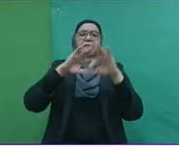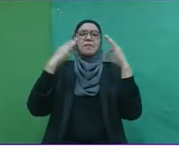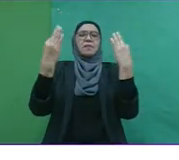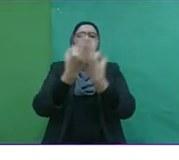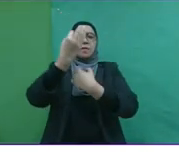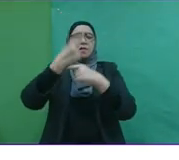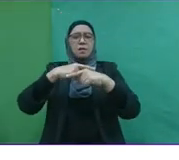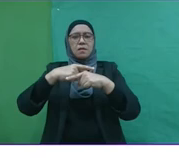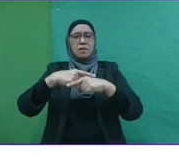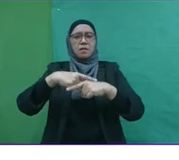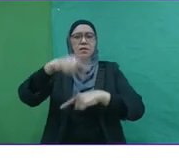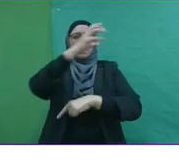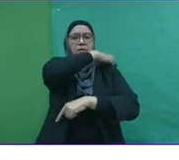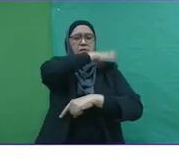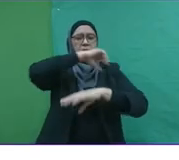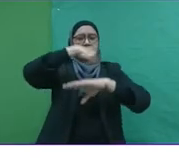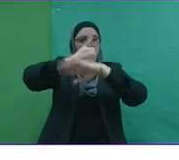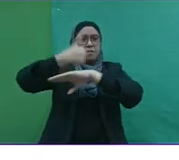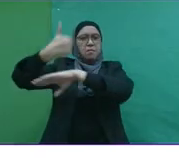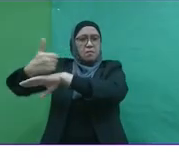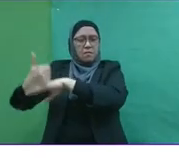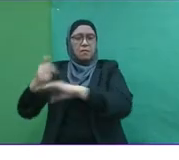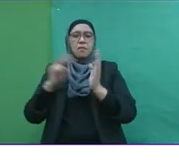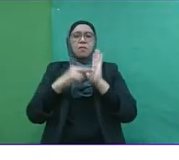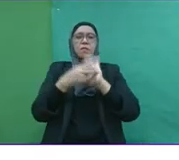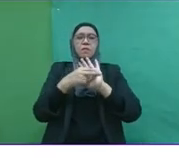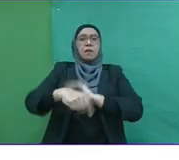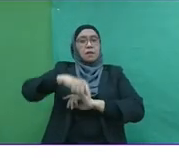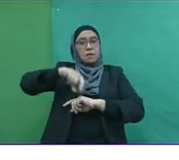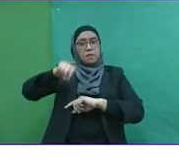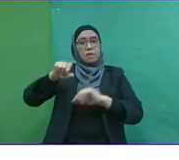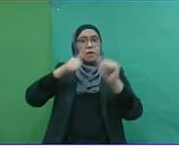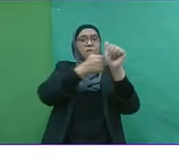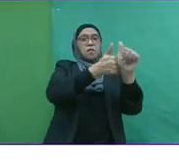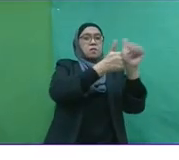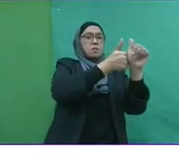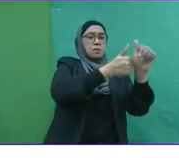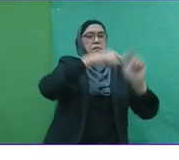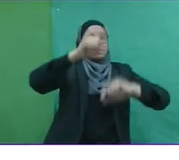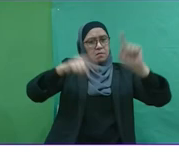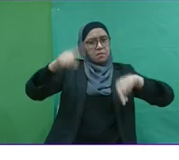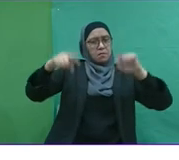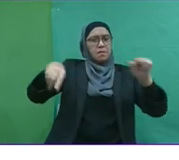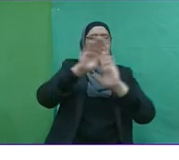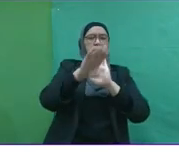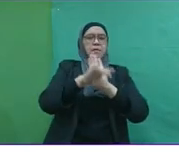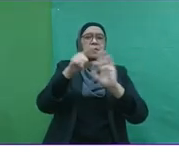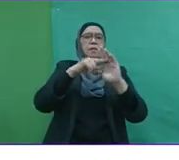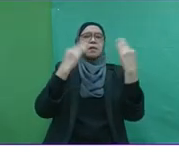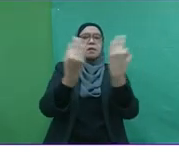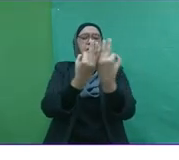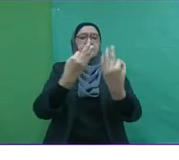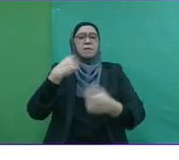family offices set up. And the family offices will comprise the different members of the family